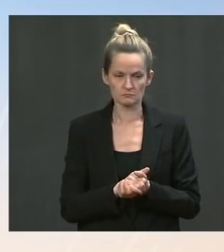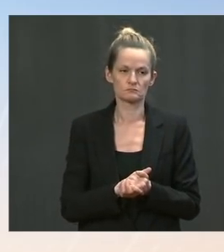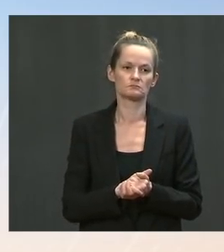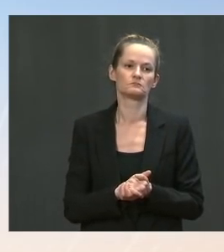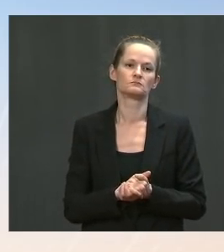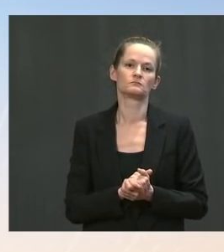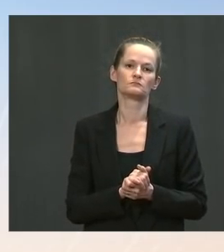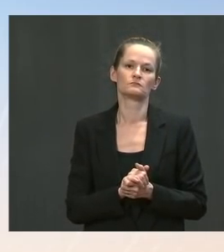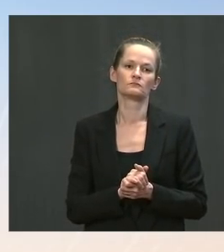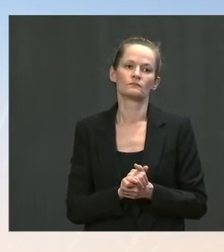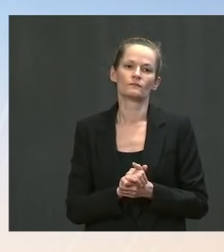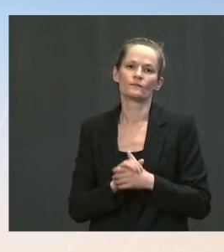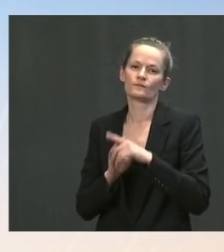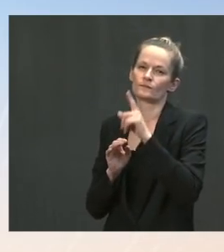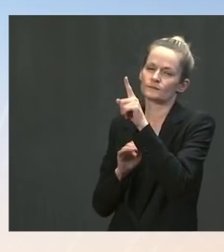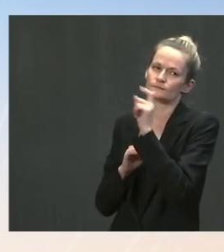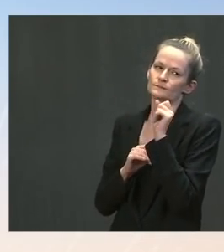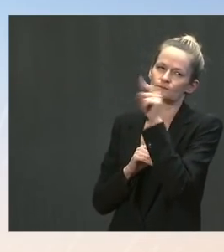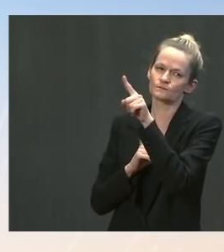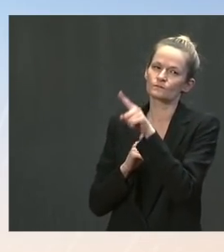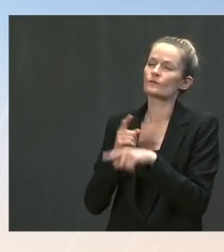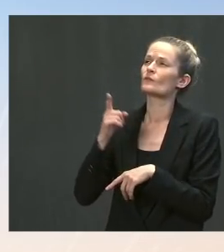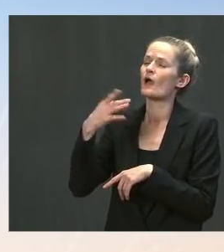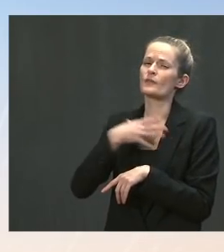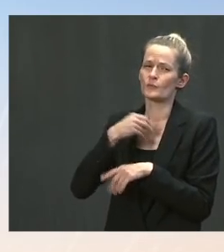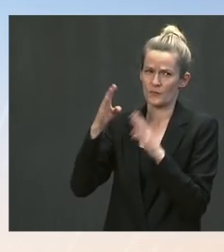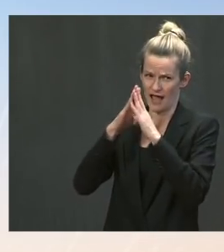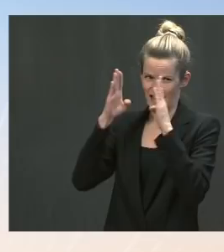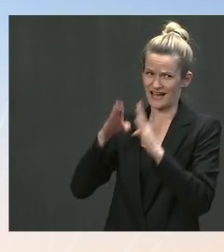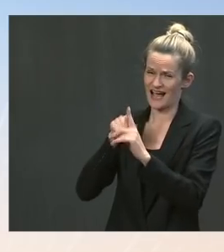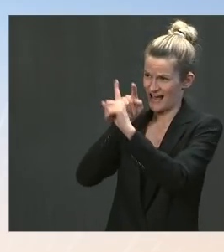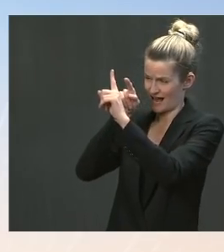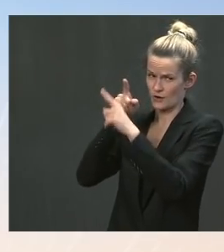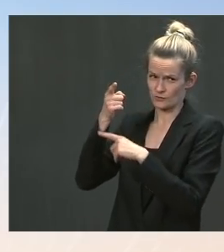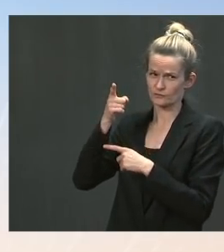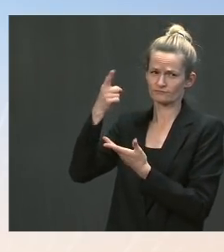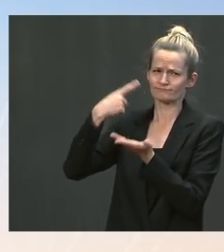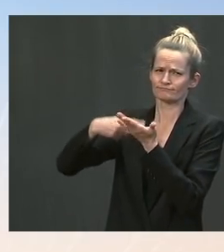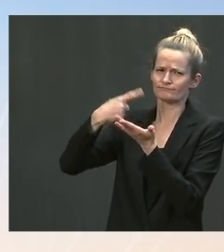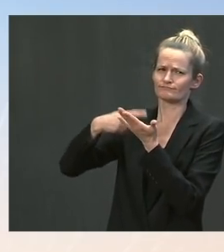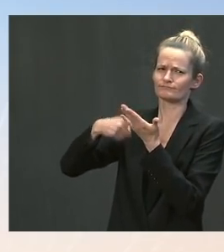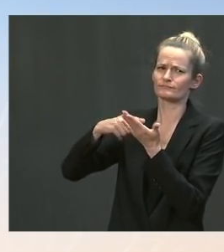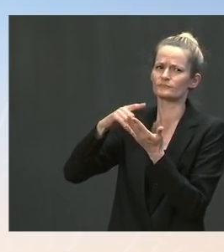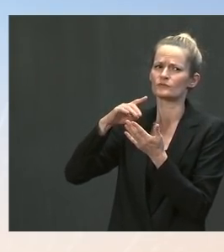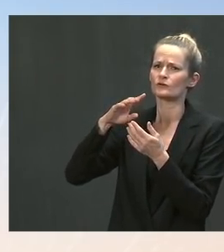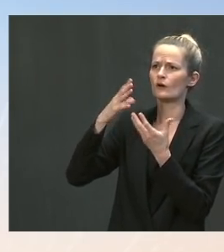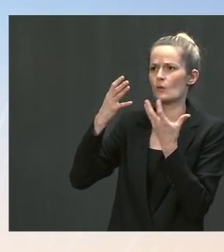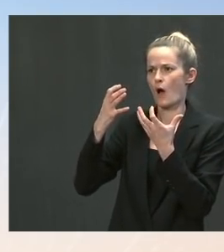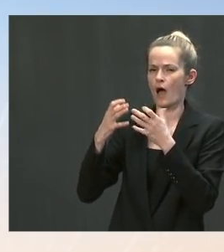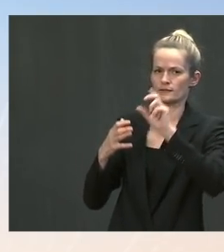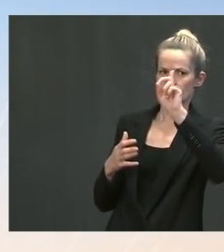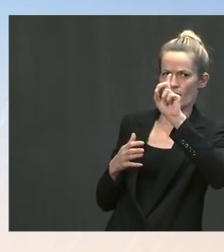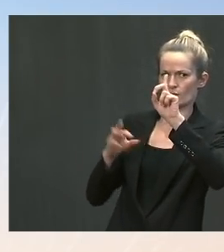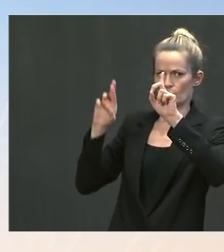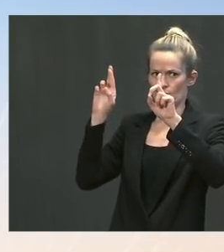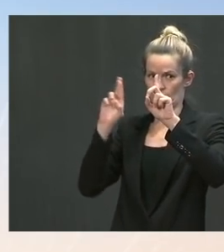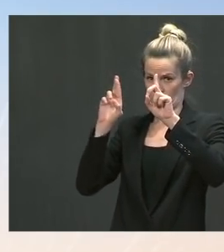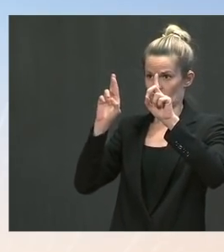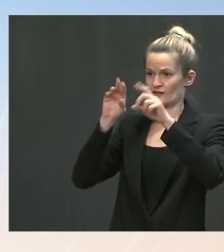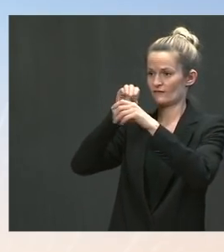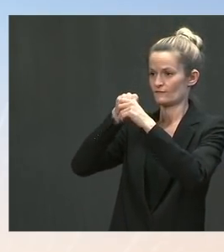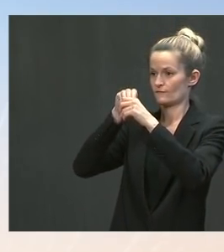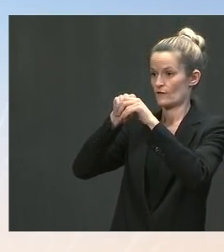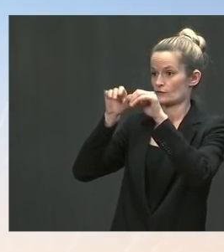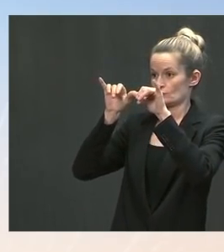swing voters want bipartisan infrastructure deal, and Democrats, as you know, have an extremely tight margin in-house. So